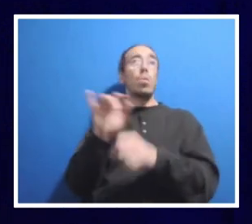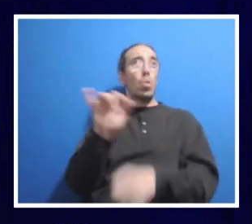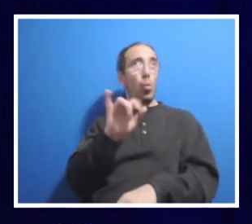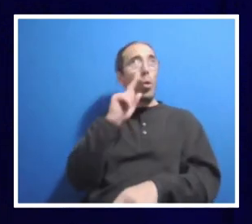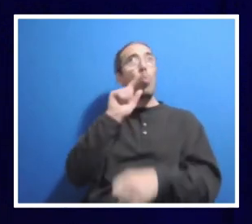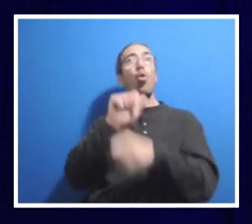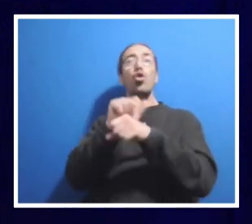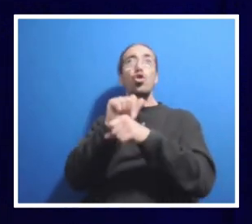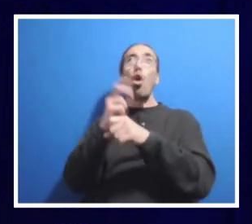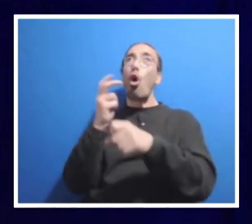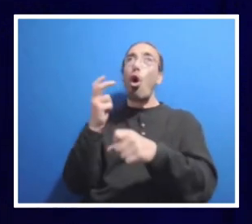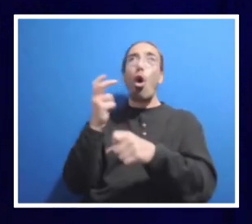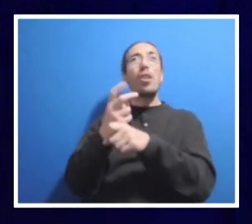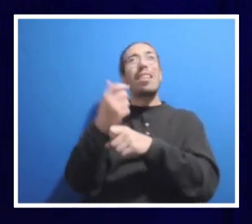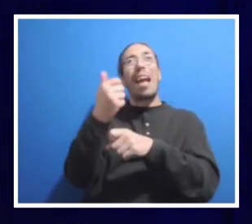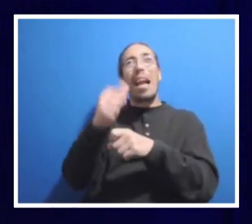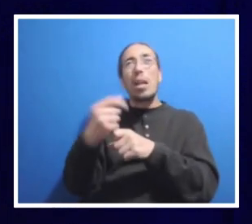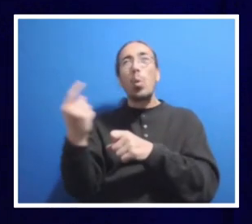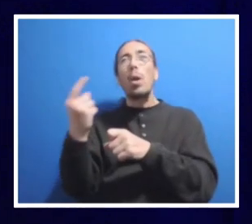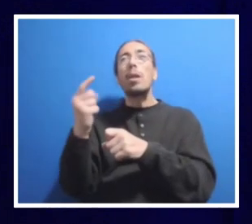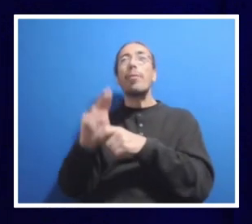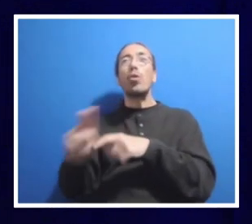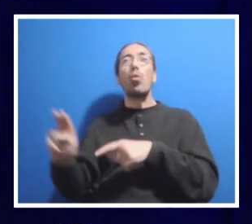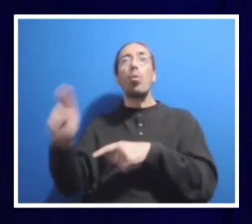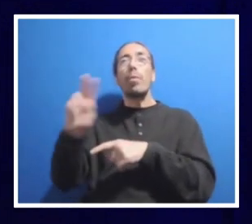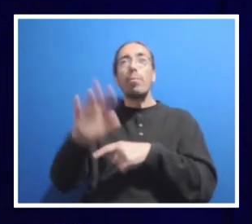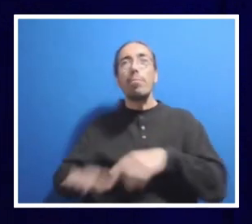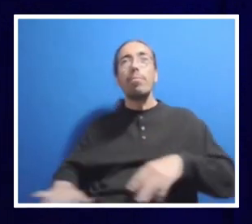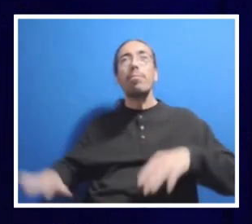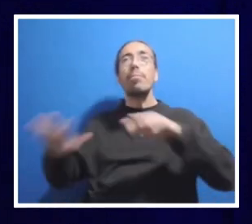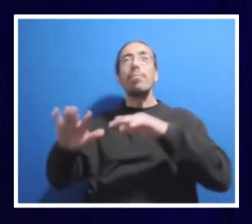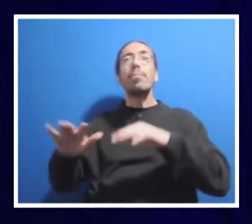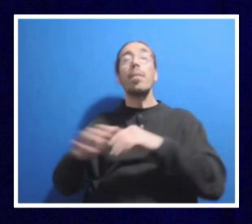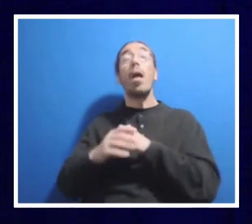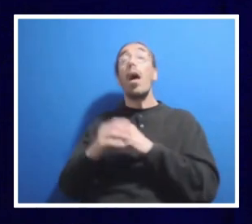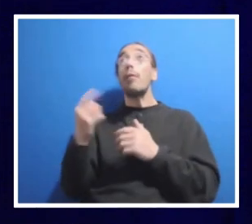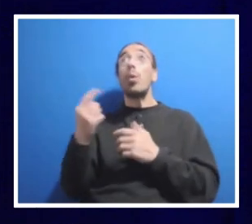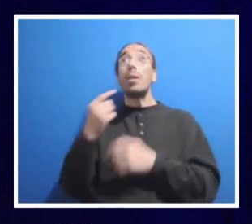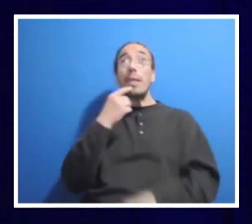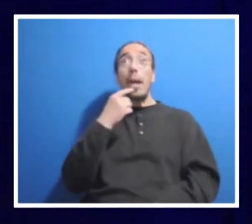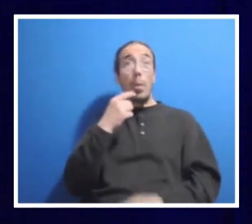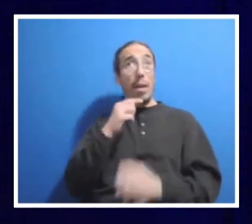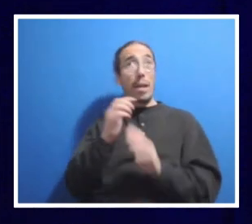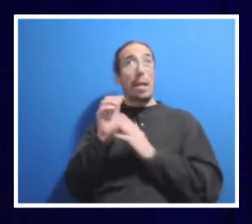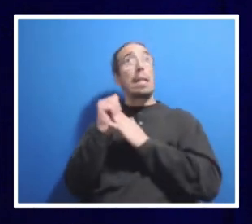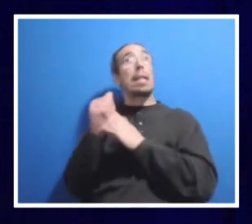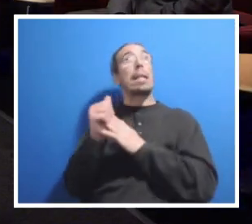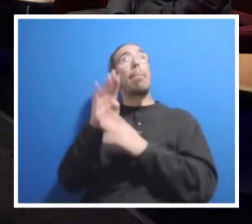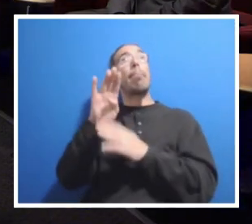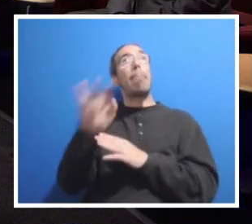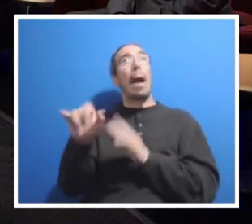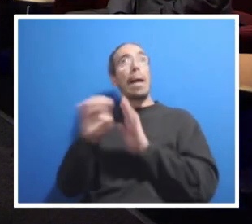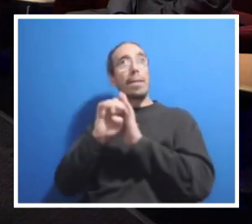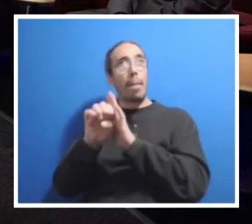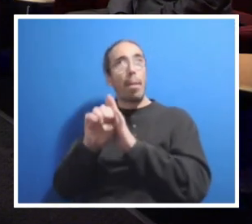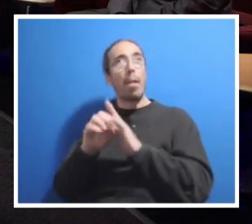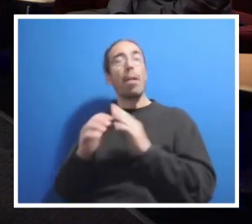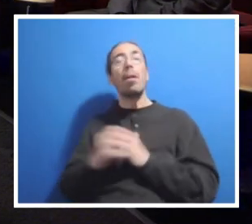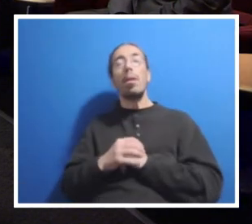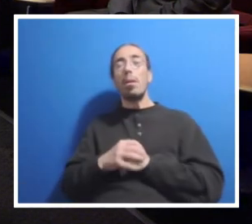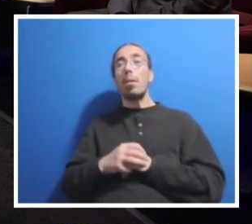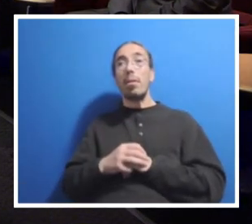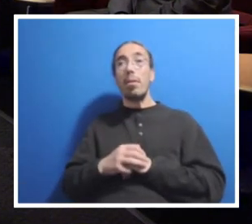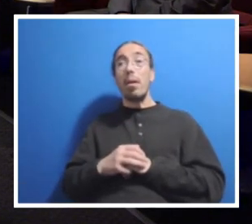as anyone else in the university. I've always said that we lead by example. So if there are other questions,